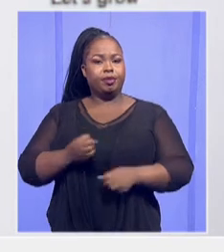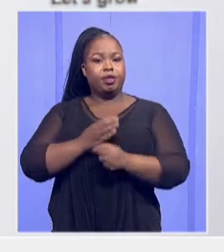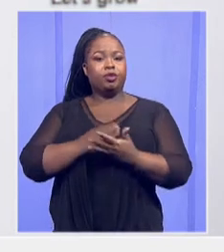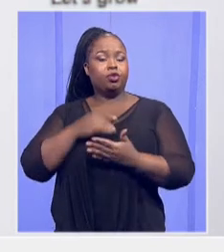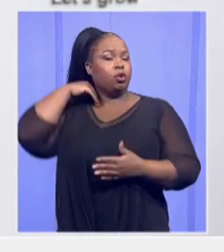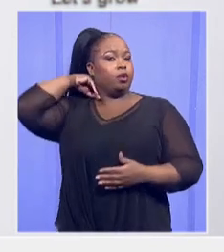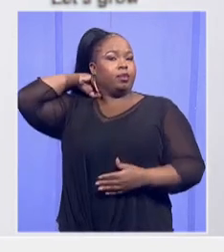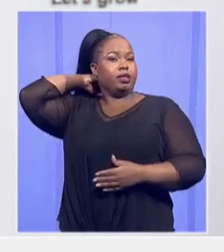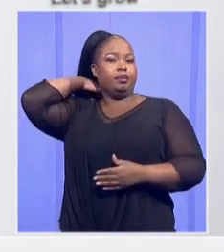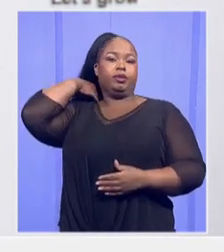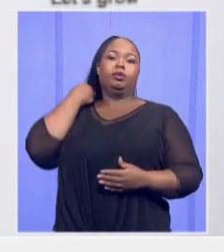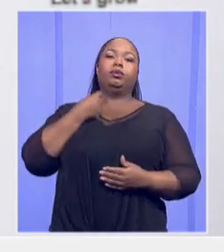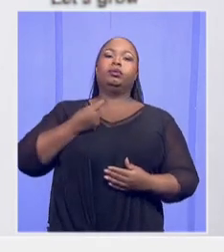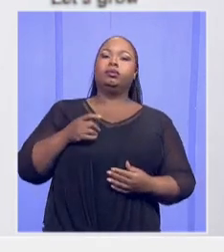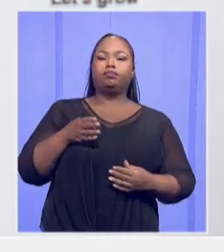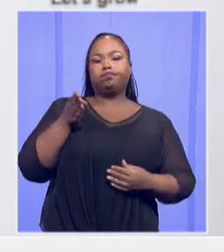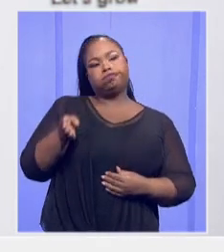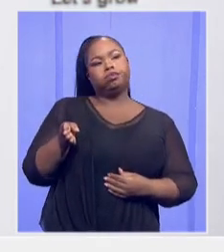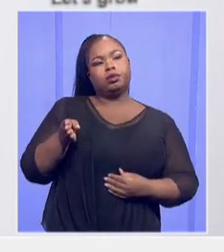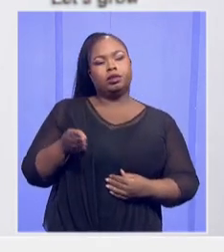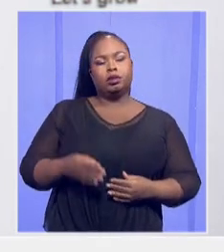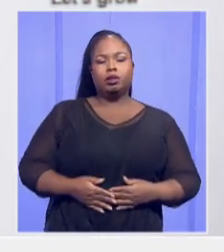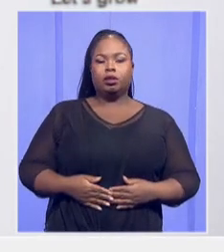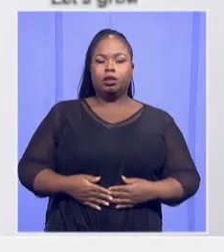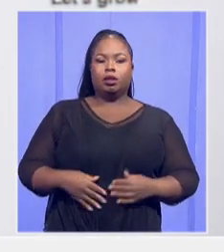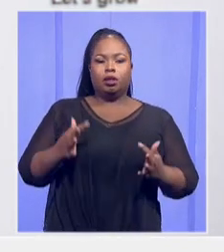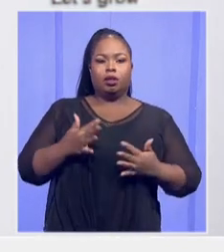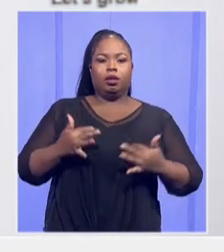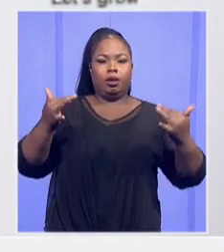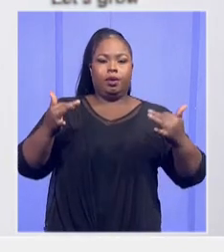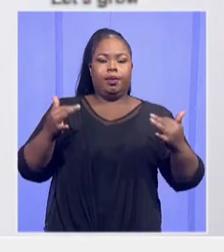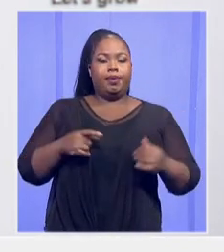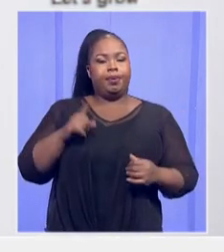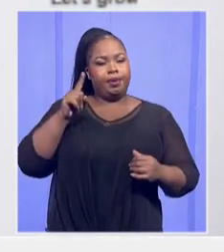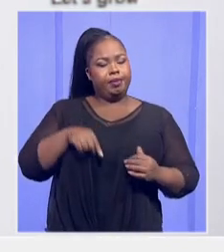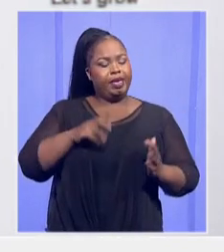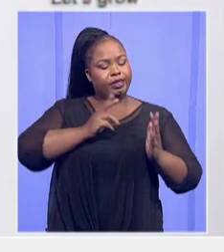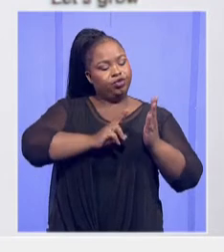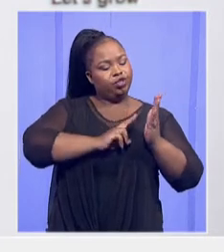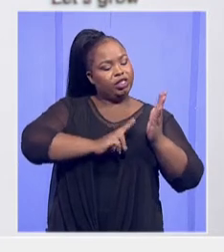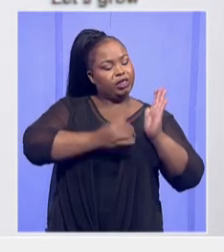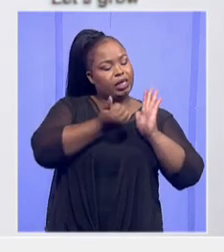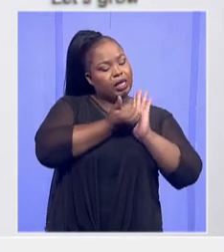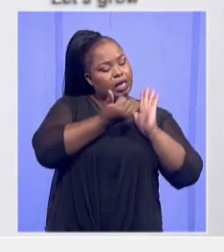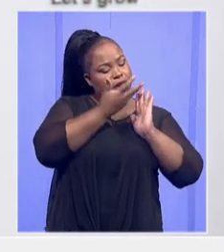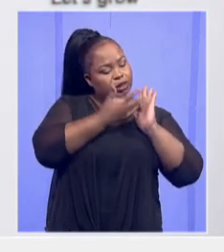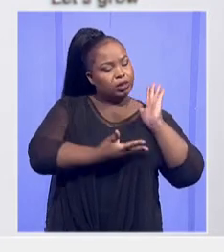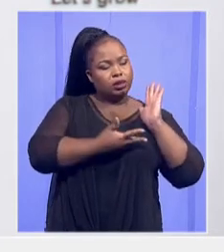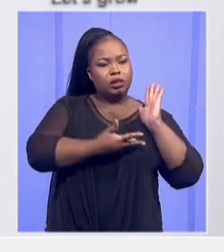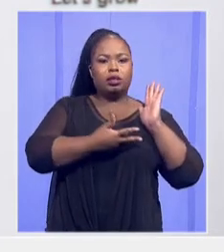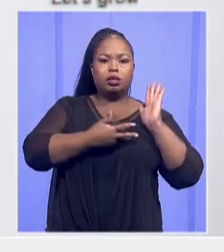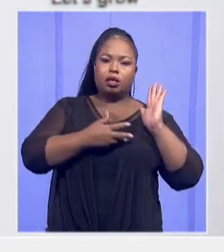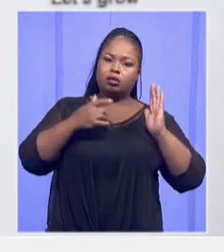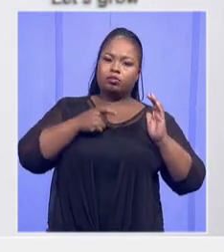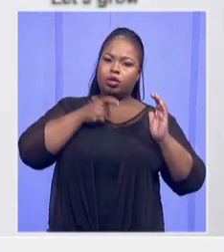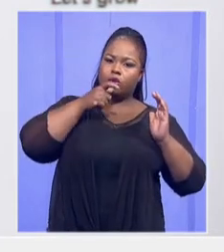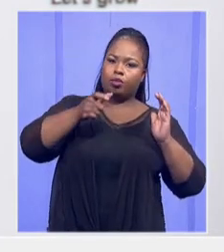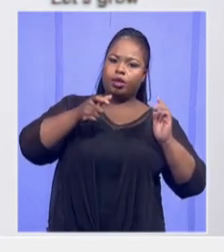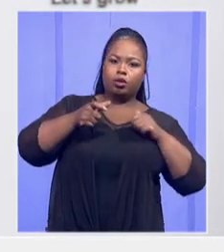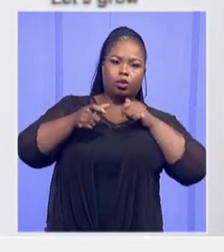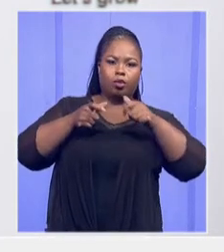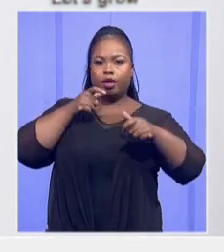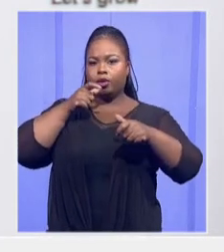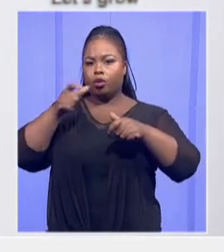attend these Bella hearings. They read the act and make their voices or their opinions